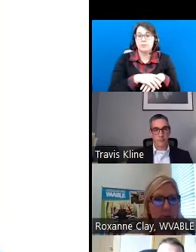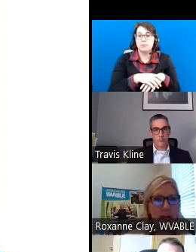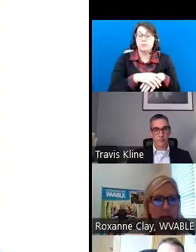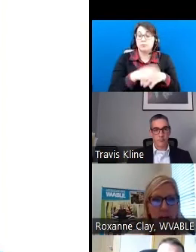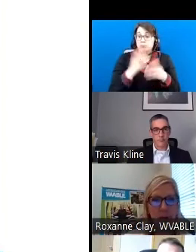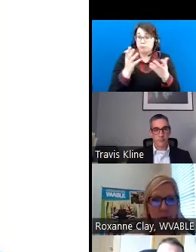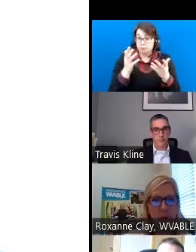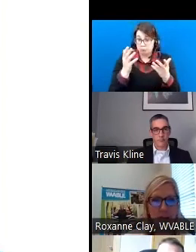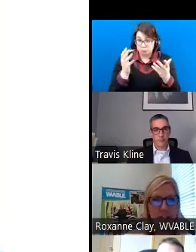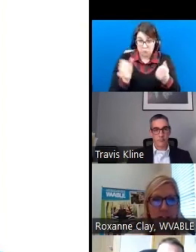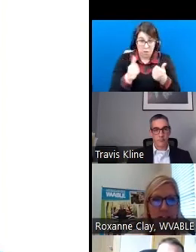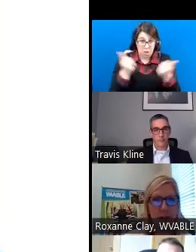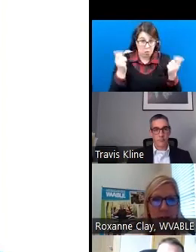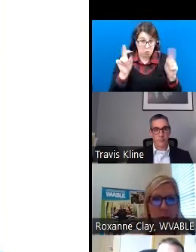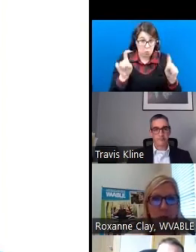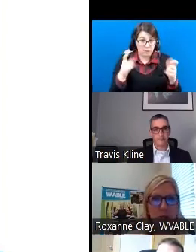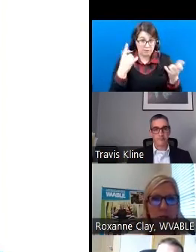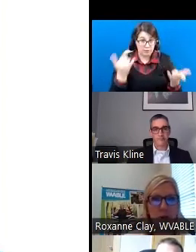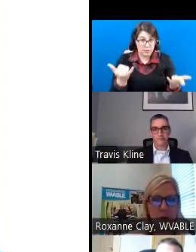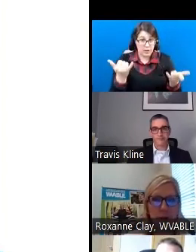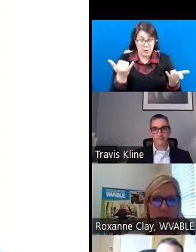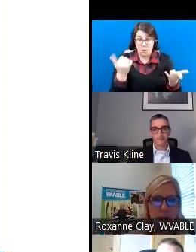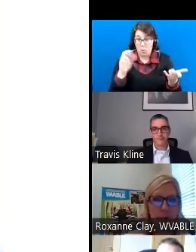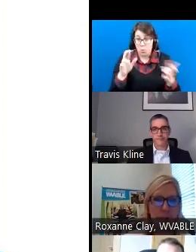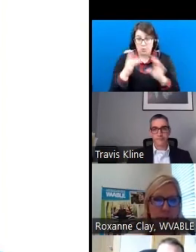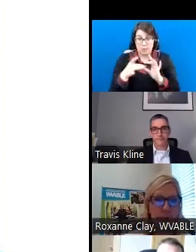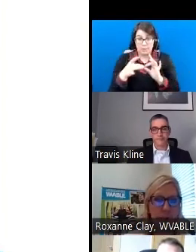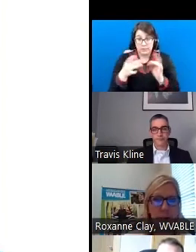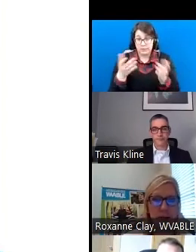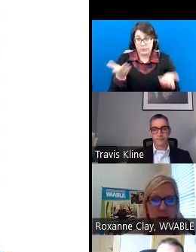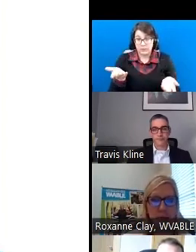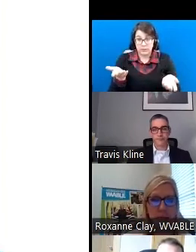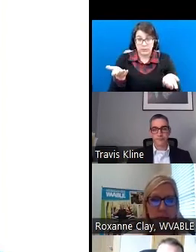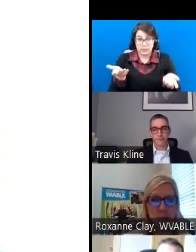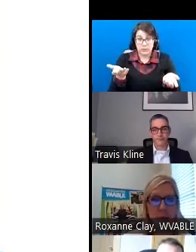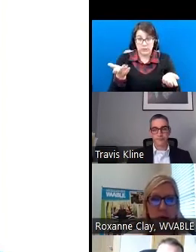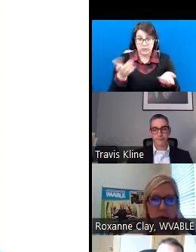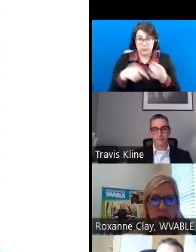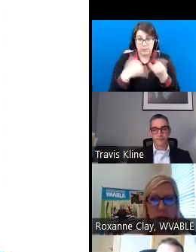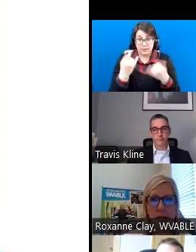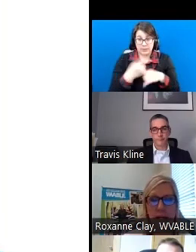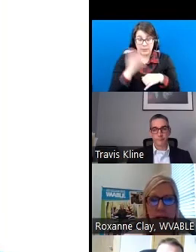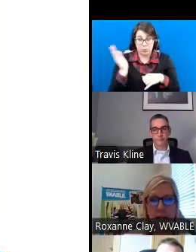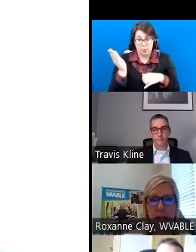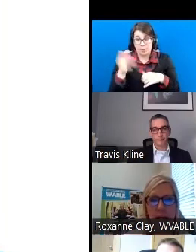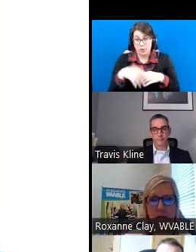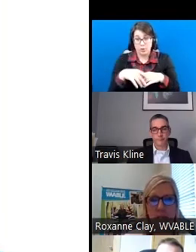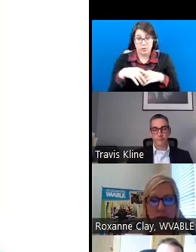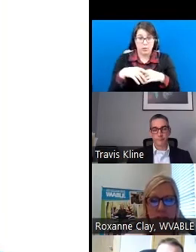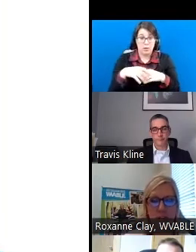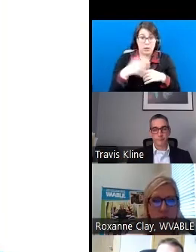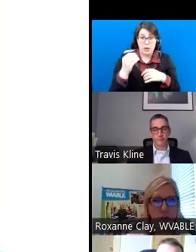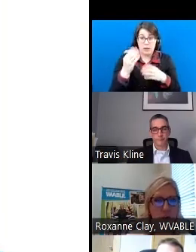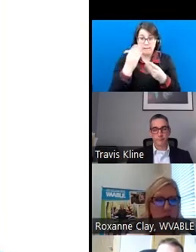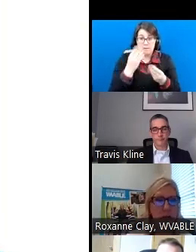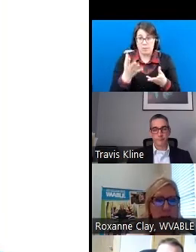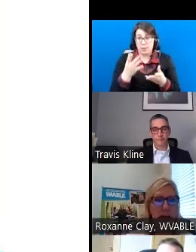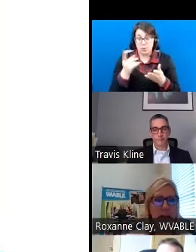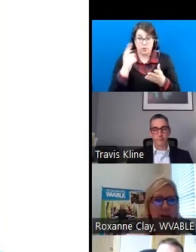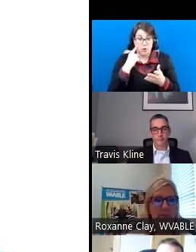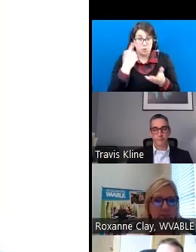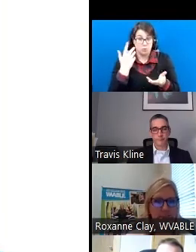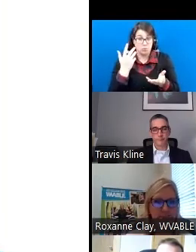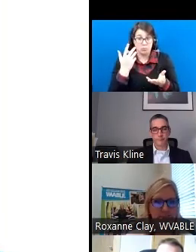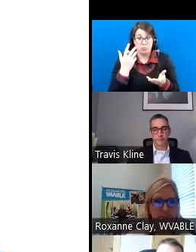we have any other questions at this time or even comments about today's webinar and the information that you've heard?